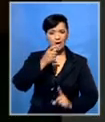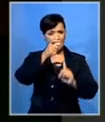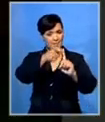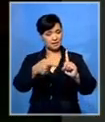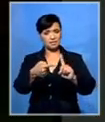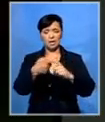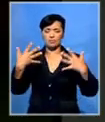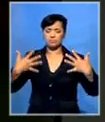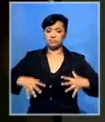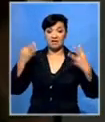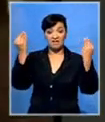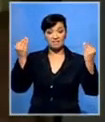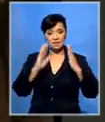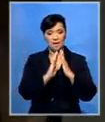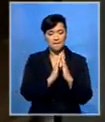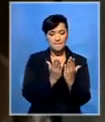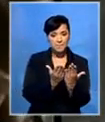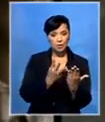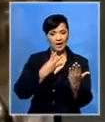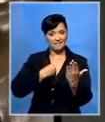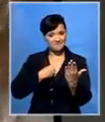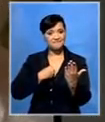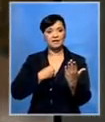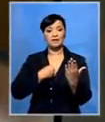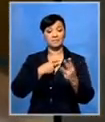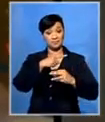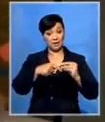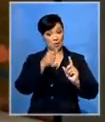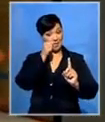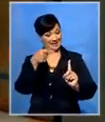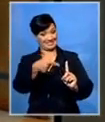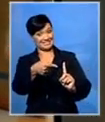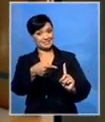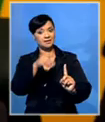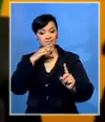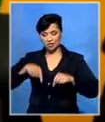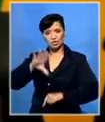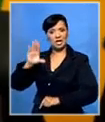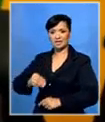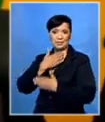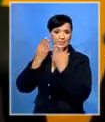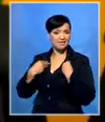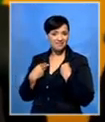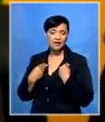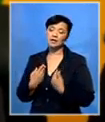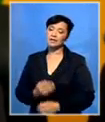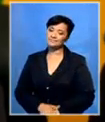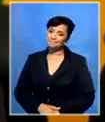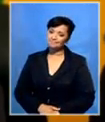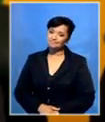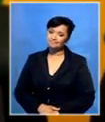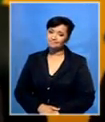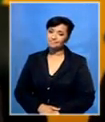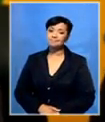there is a book and a forum about him than in our own country. And that is